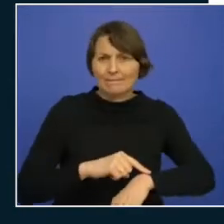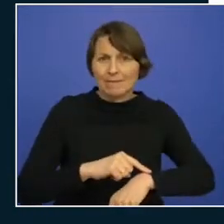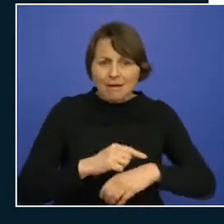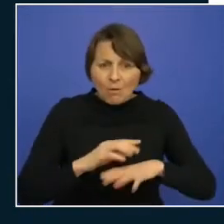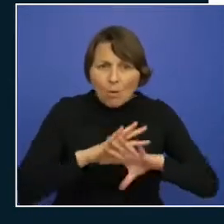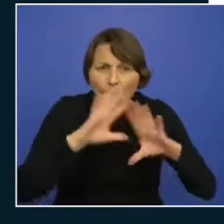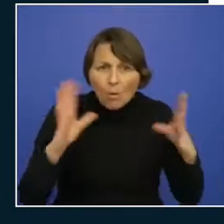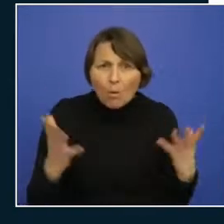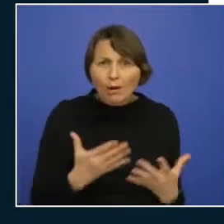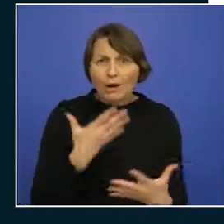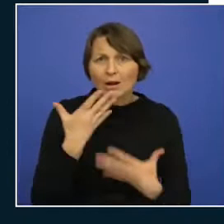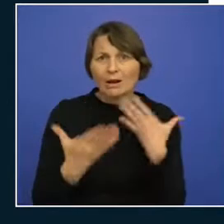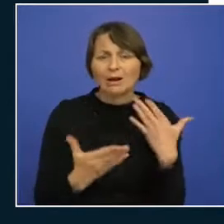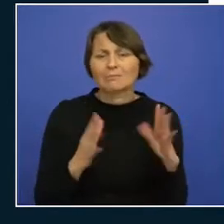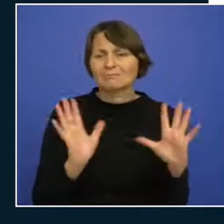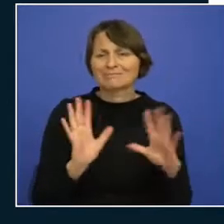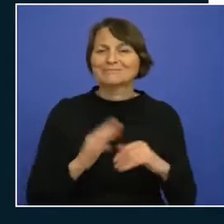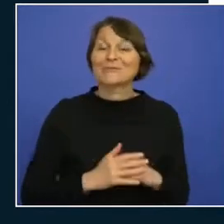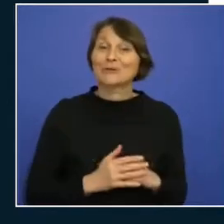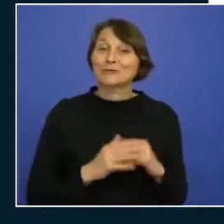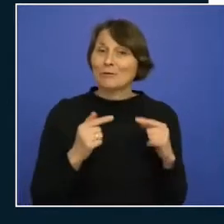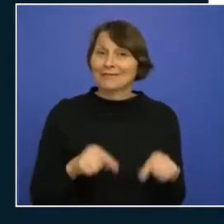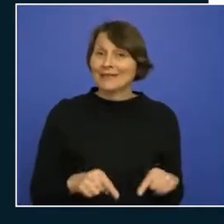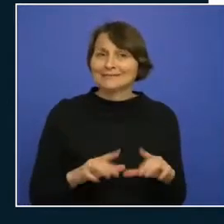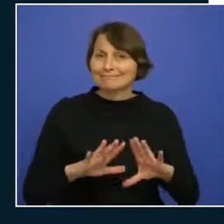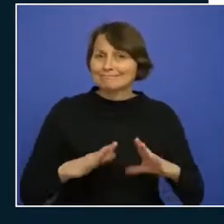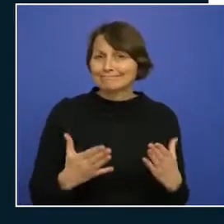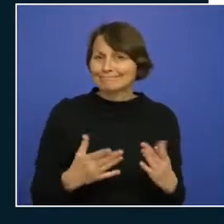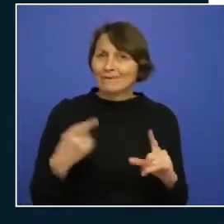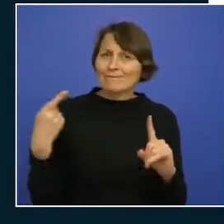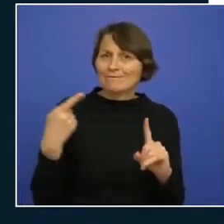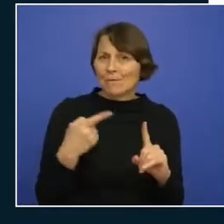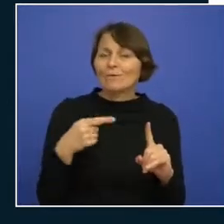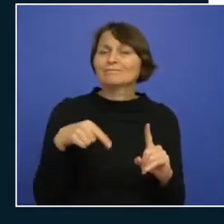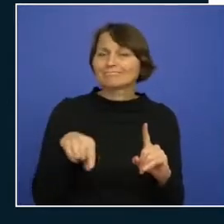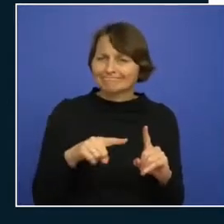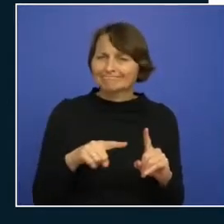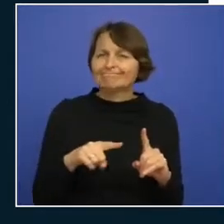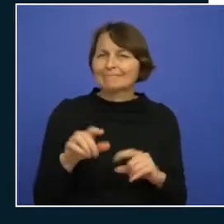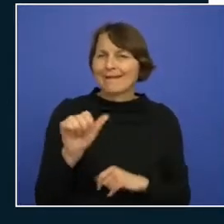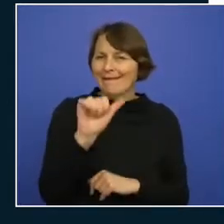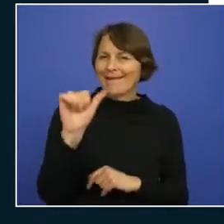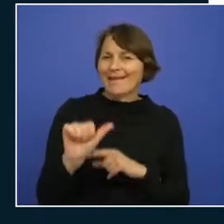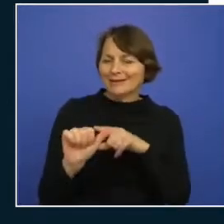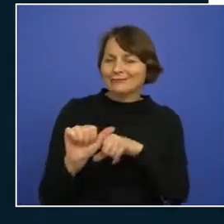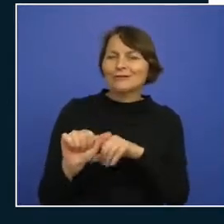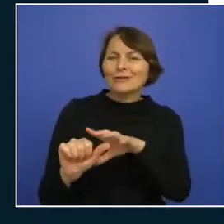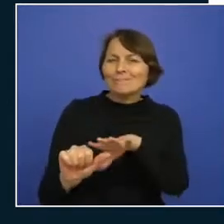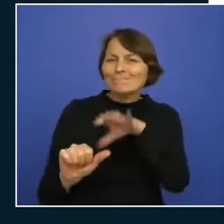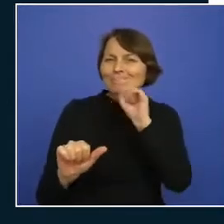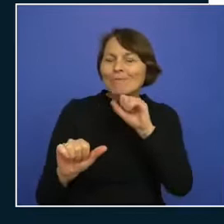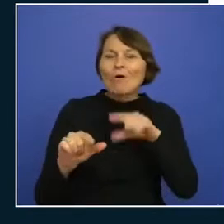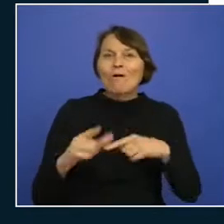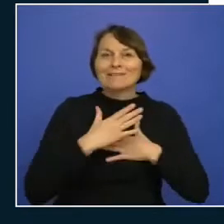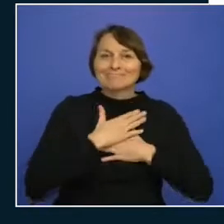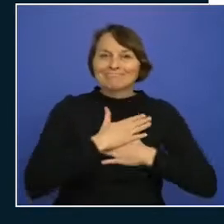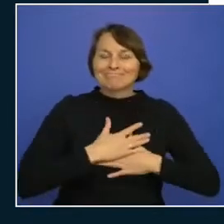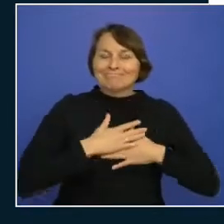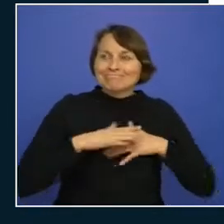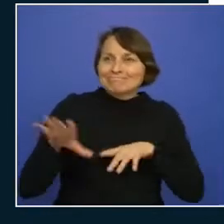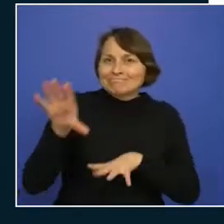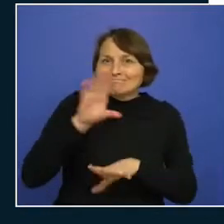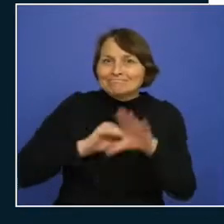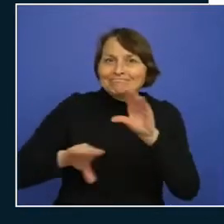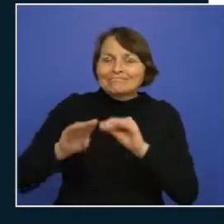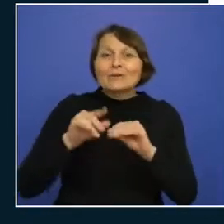behind this series is to approach azure in an easy to understand and fun way and the goal is to engineer